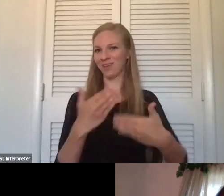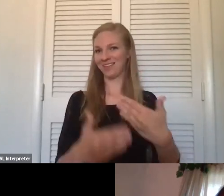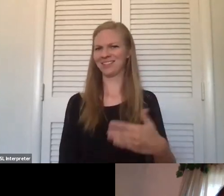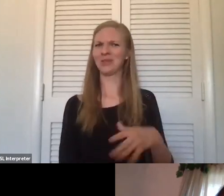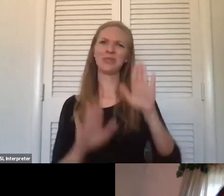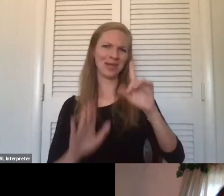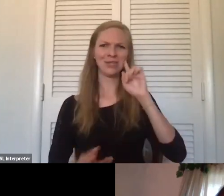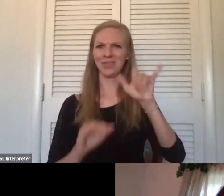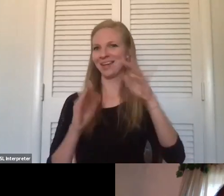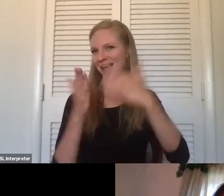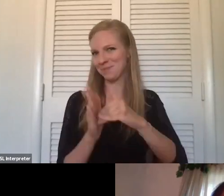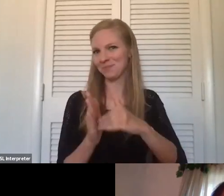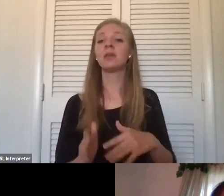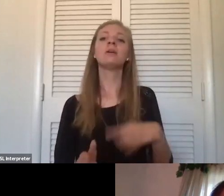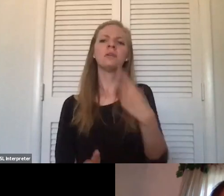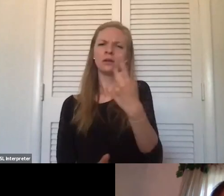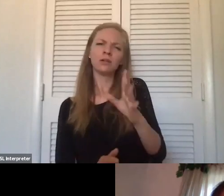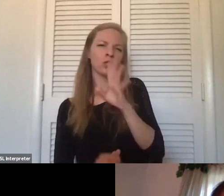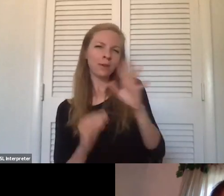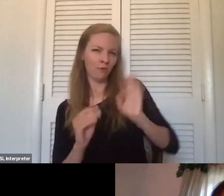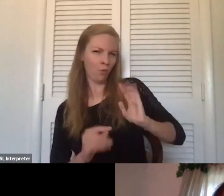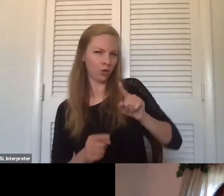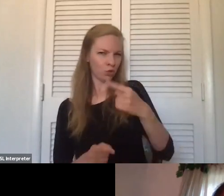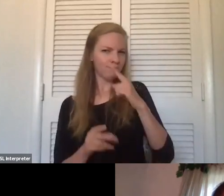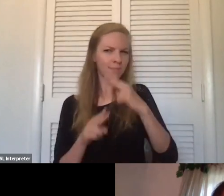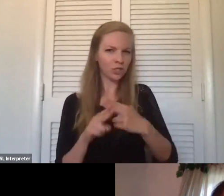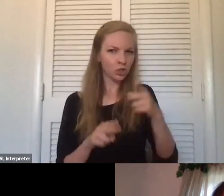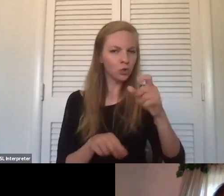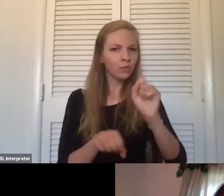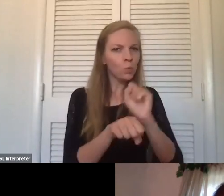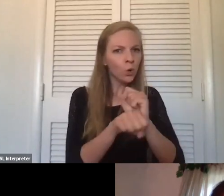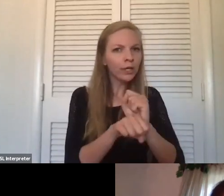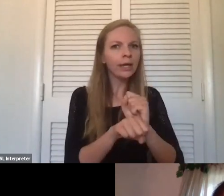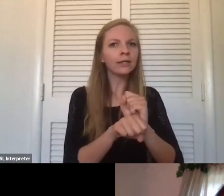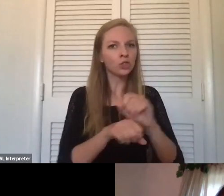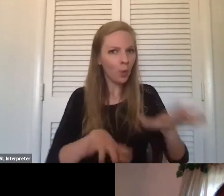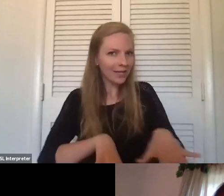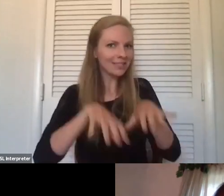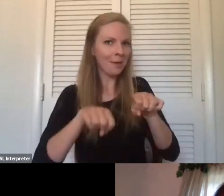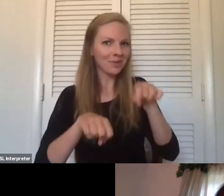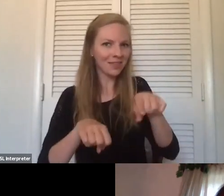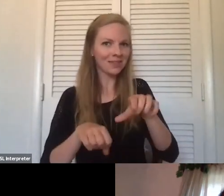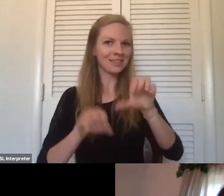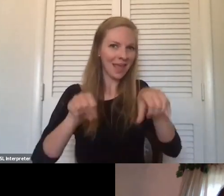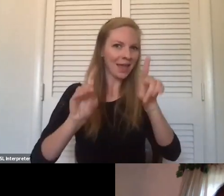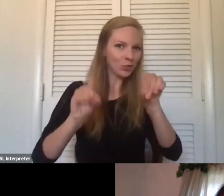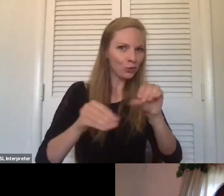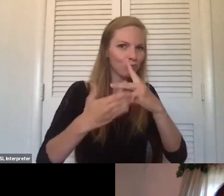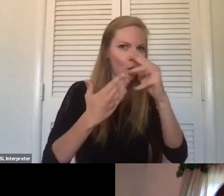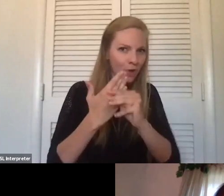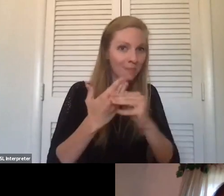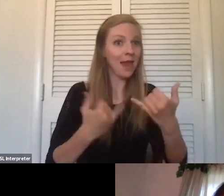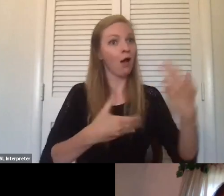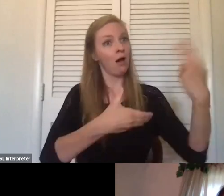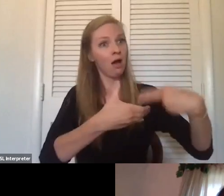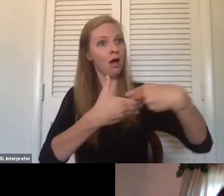When you and I were talking before, you mentioned how you've been working and adapting your can do program as you have new participants, but now with COVID